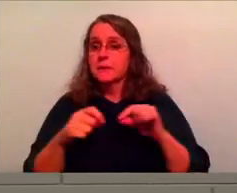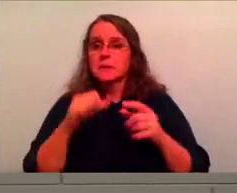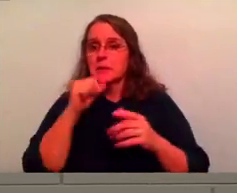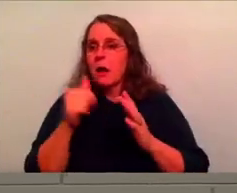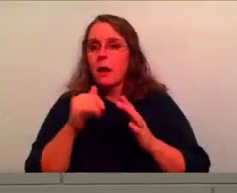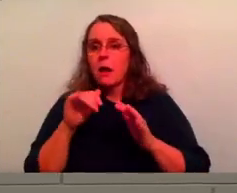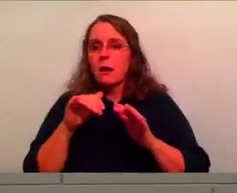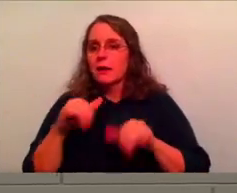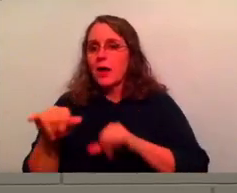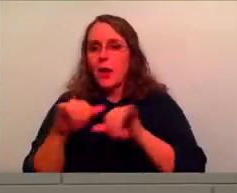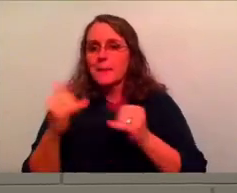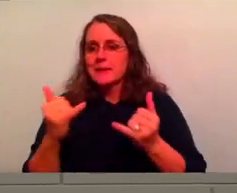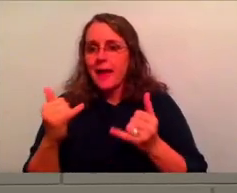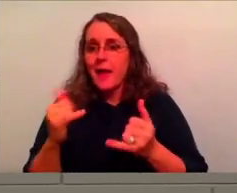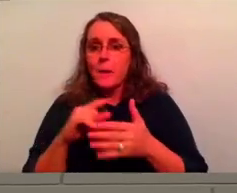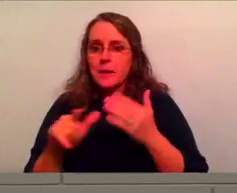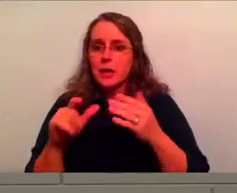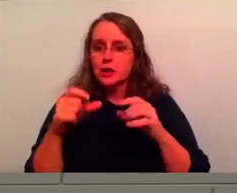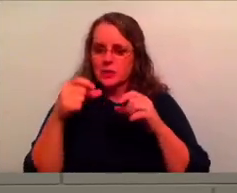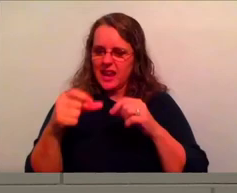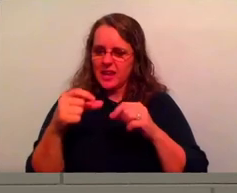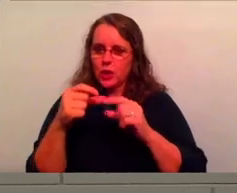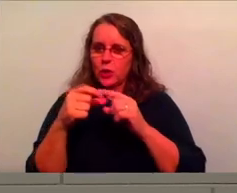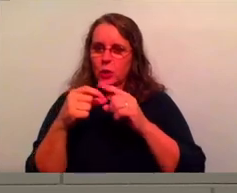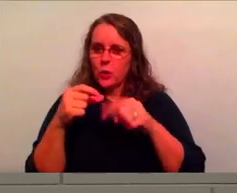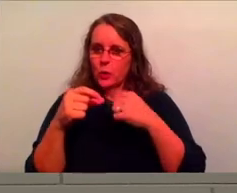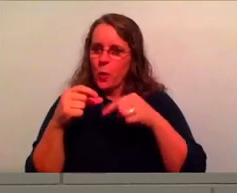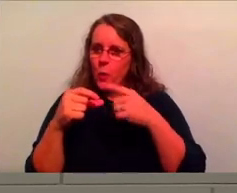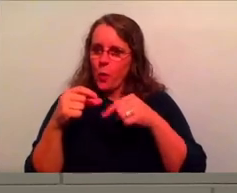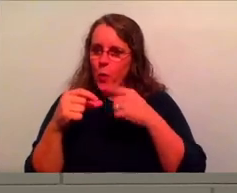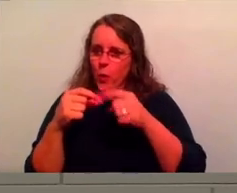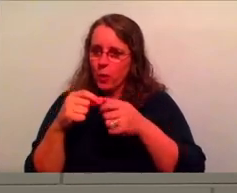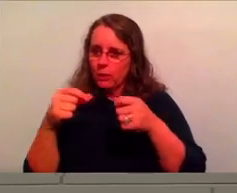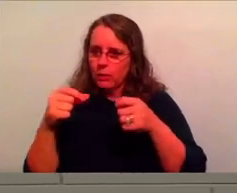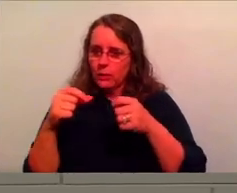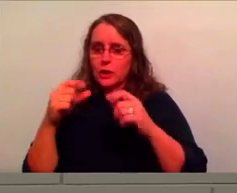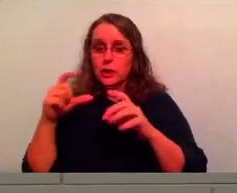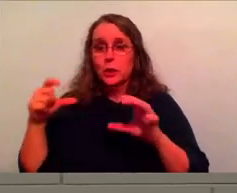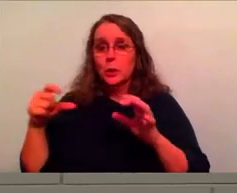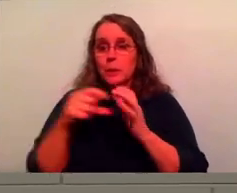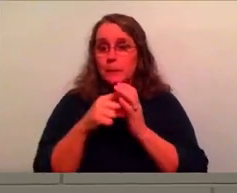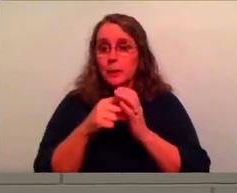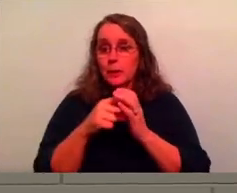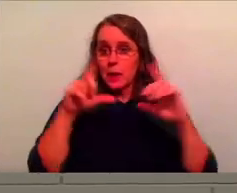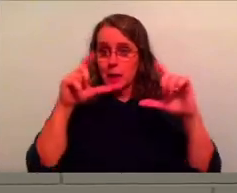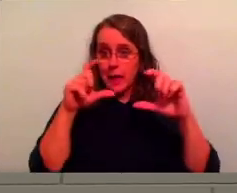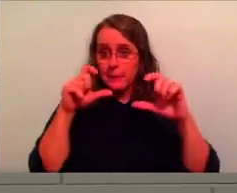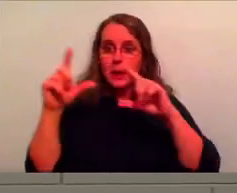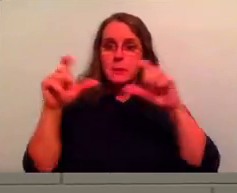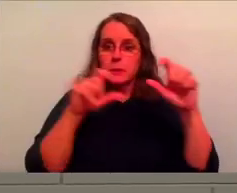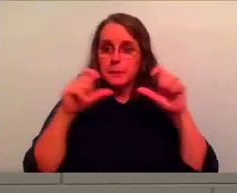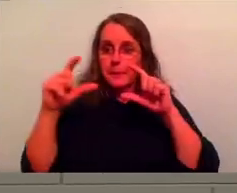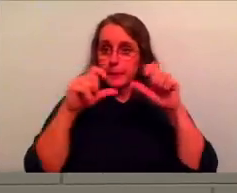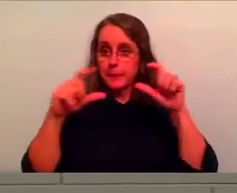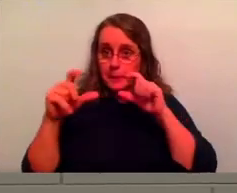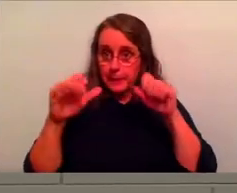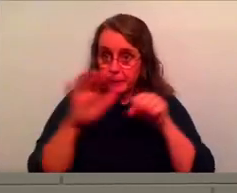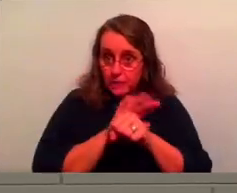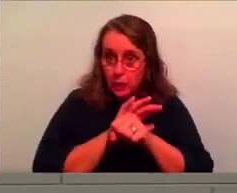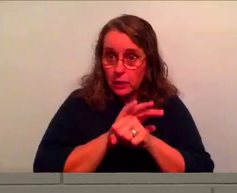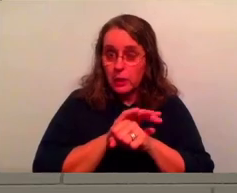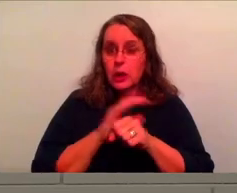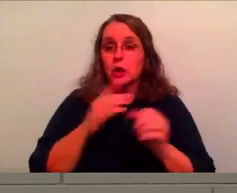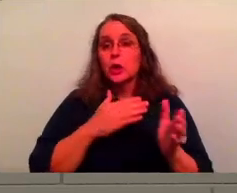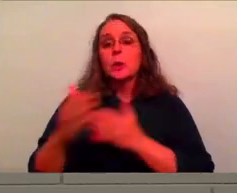but it's like, no, you take your roll of film. Once you take all your pictures and you take it to Walmart or wherever, and they send it off to